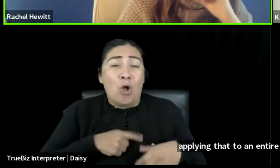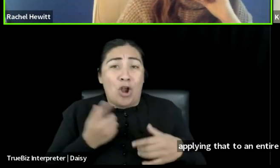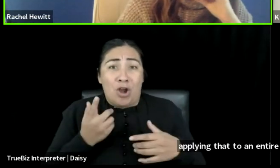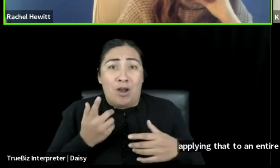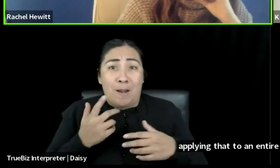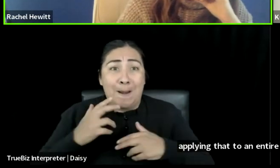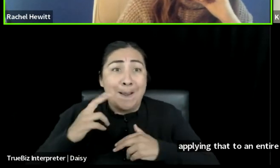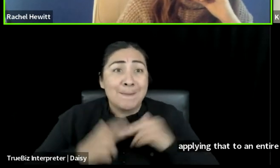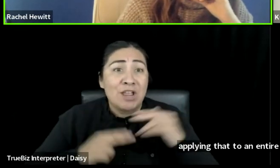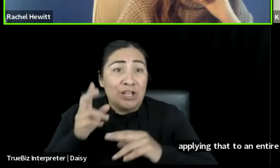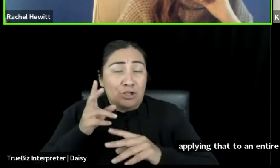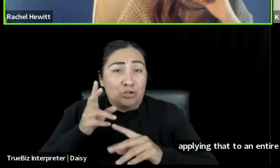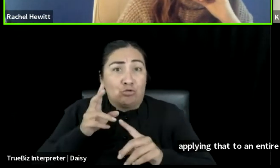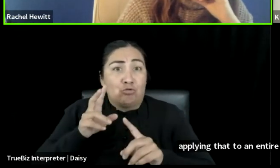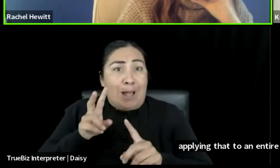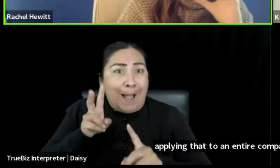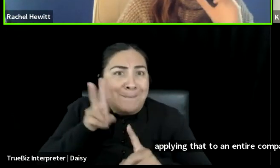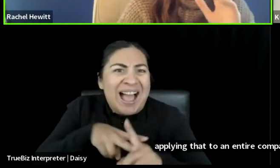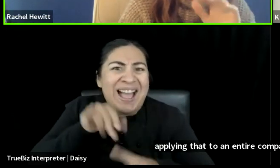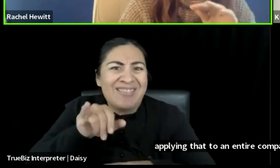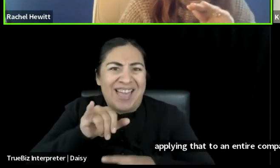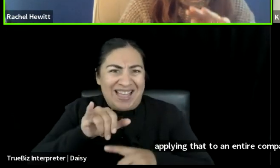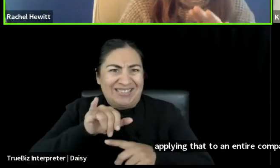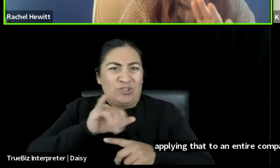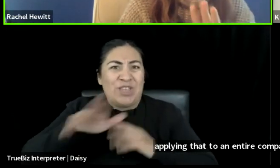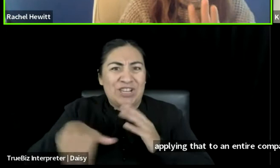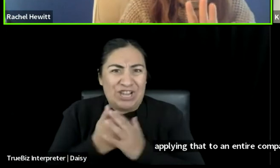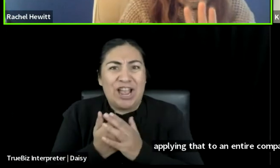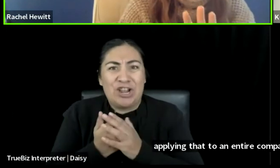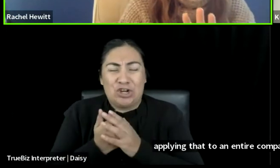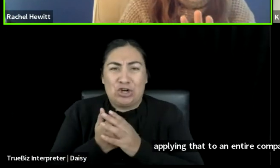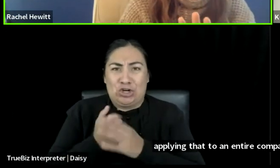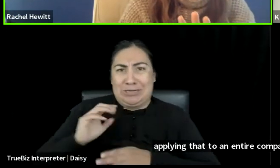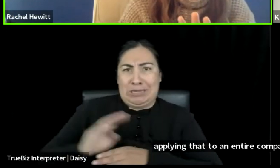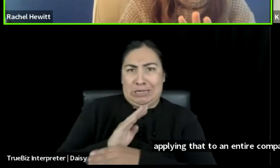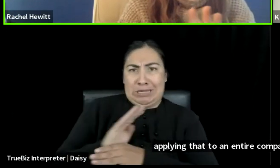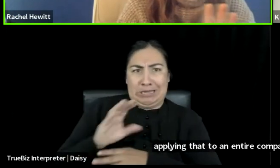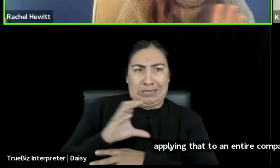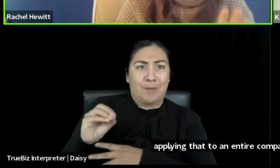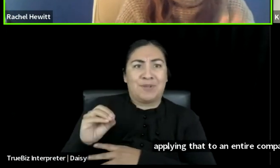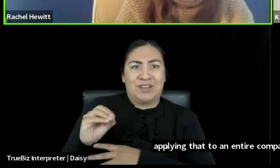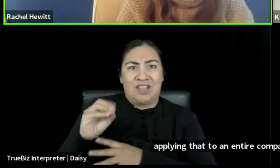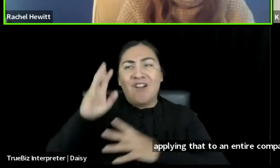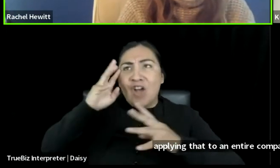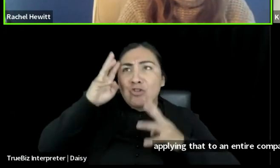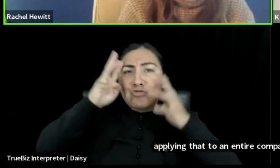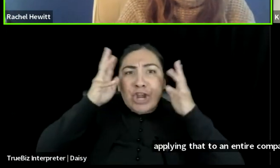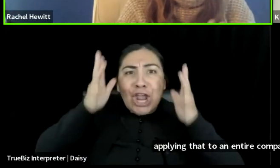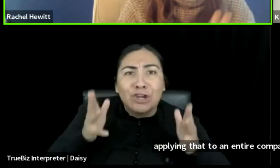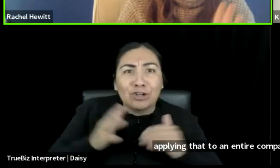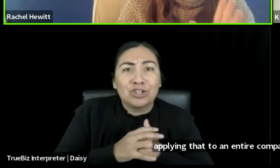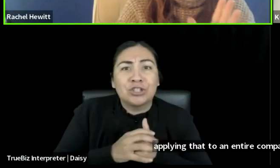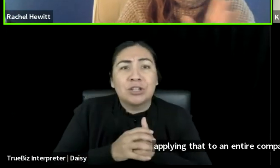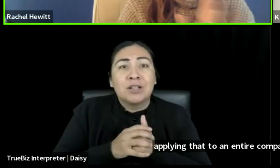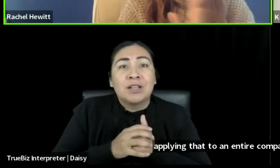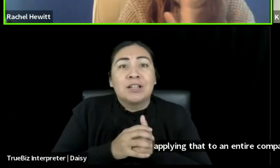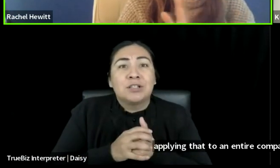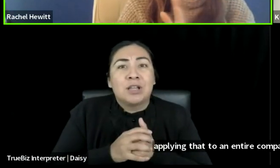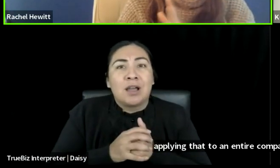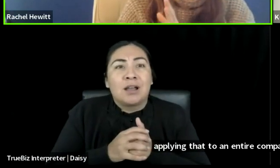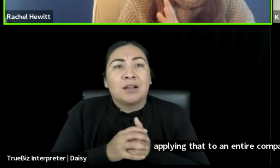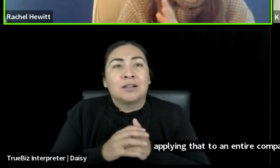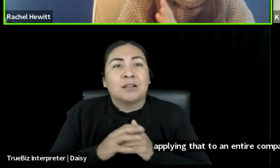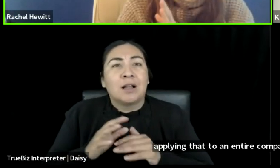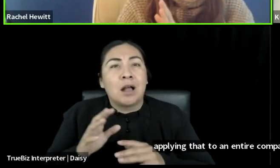creators. How are we saying, wait, how do you really feel? What do you need? Let's spend the first